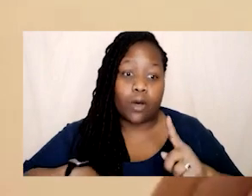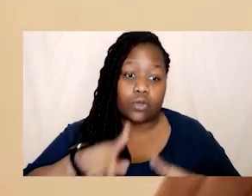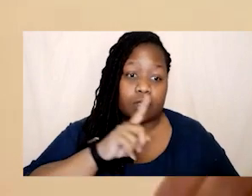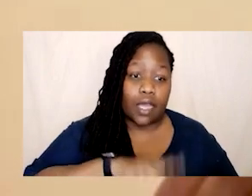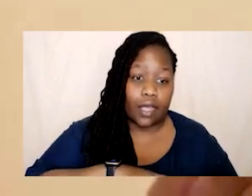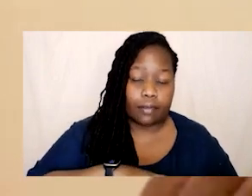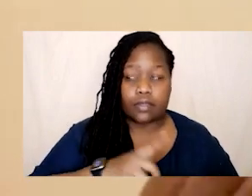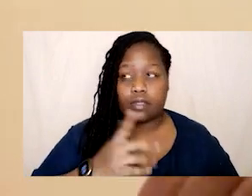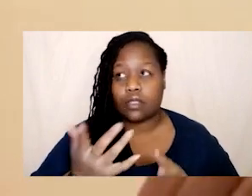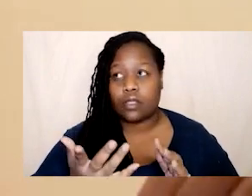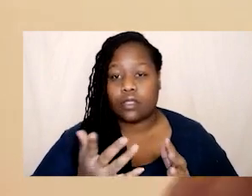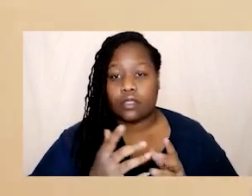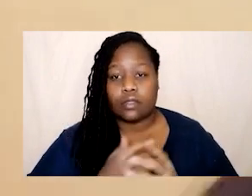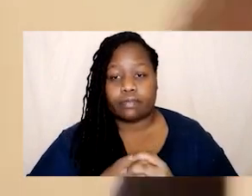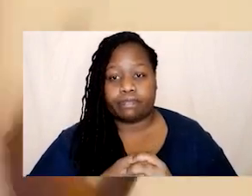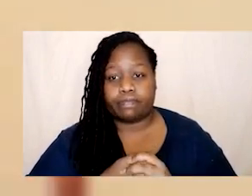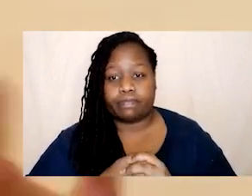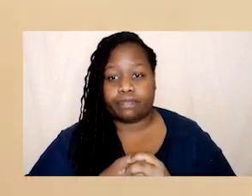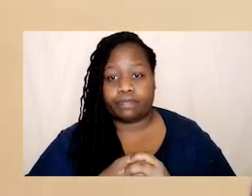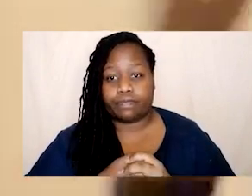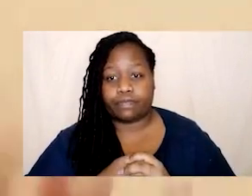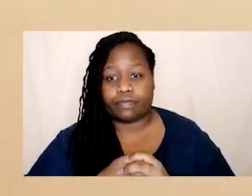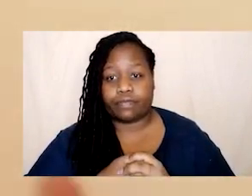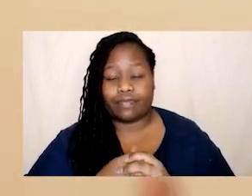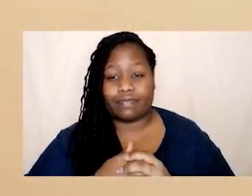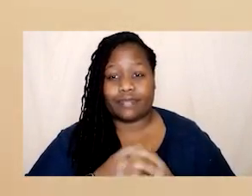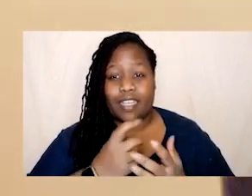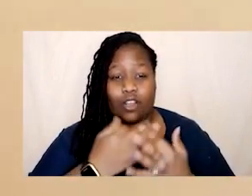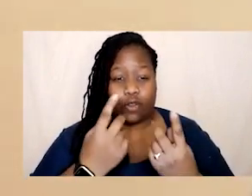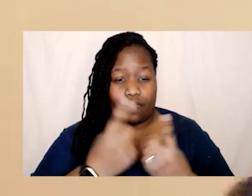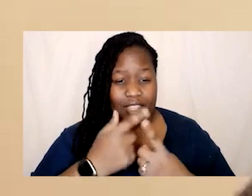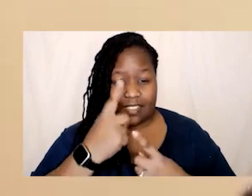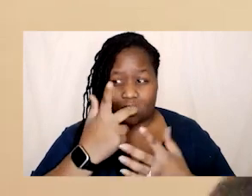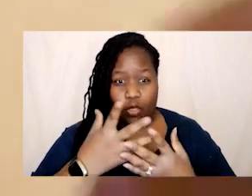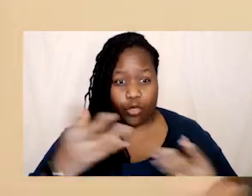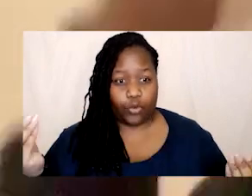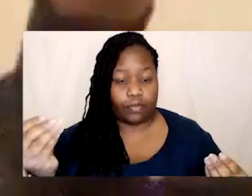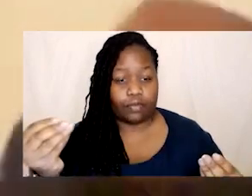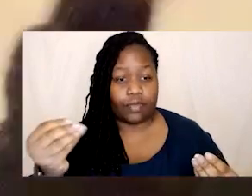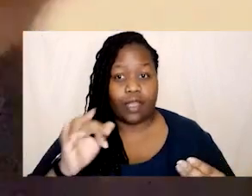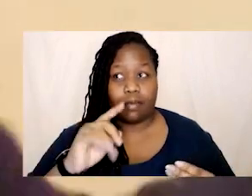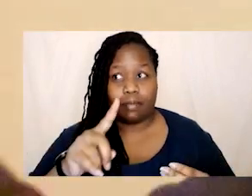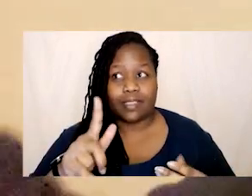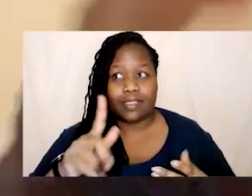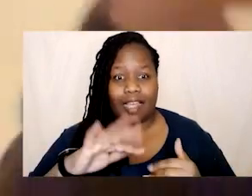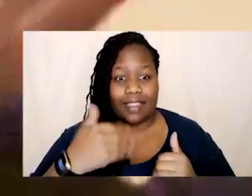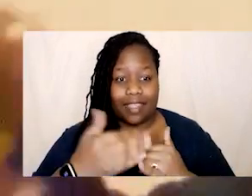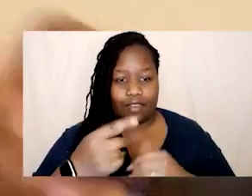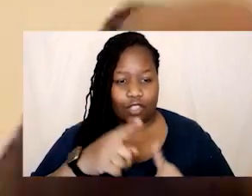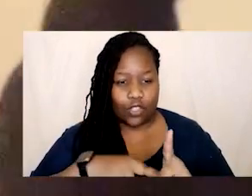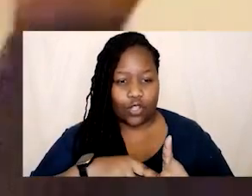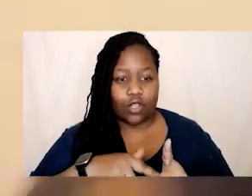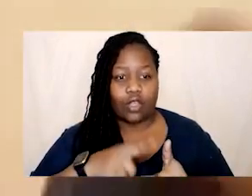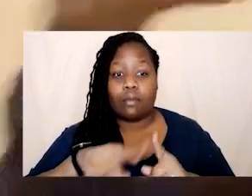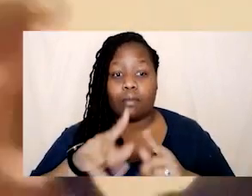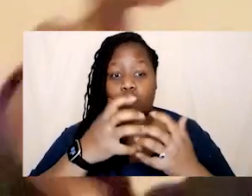goes um kind of gets lost in the ether you don't get any kind of communication but it does go somewhere at the end of a year for most tech